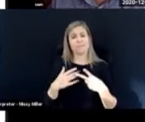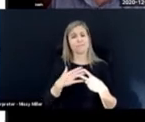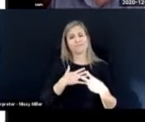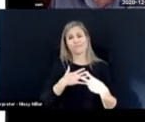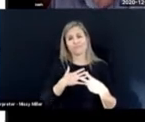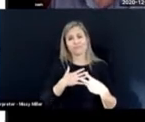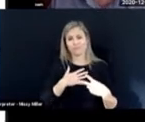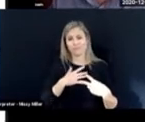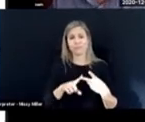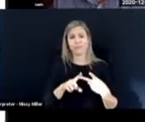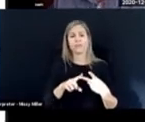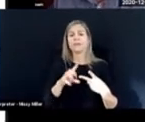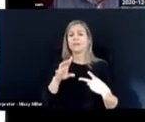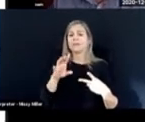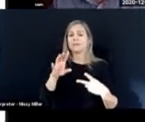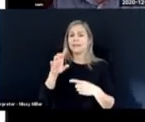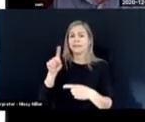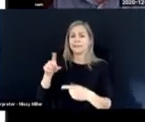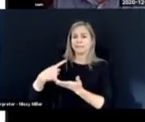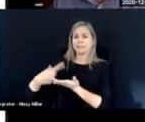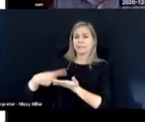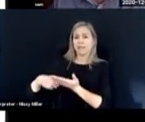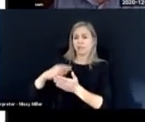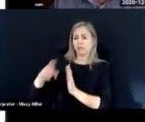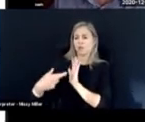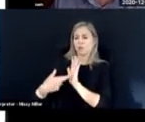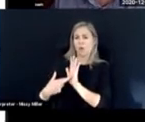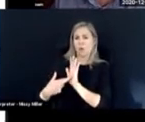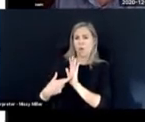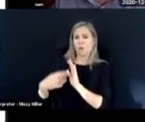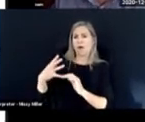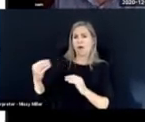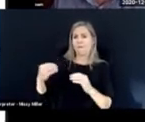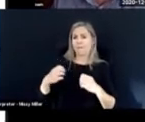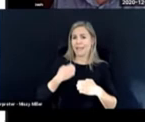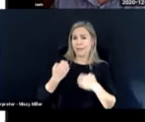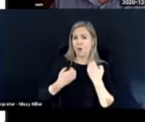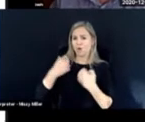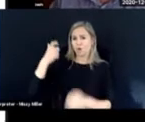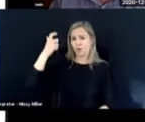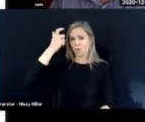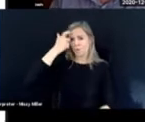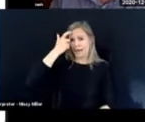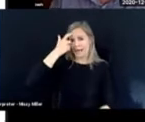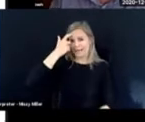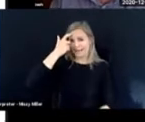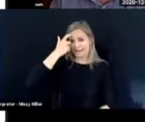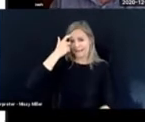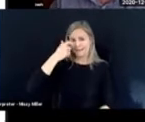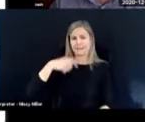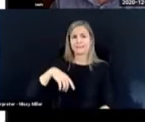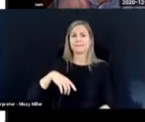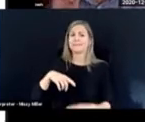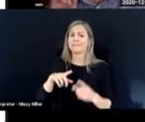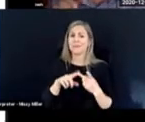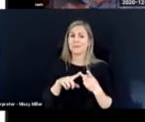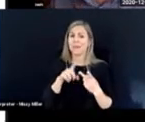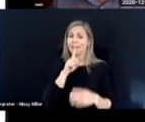that I adore is where he talks about the role of the emotional brain.